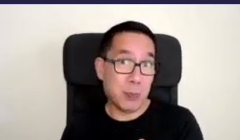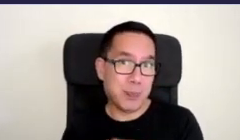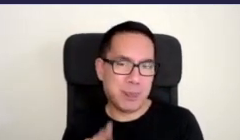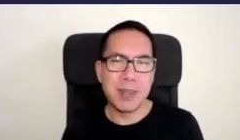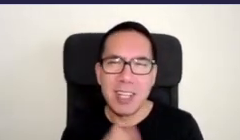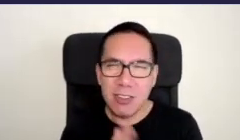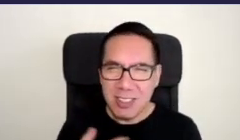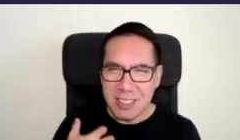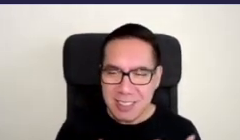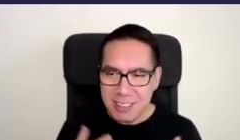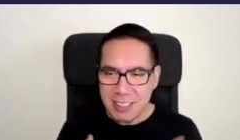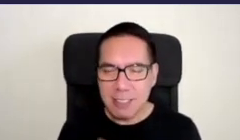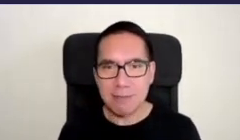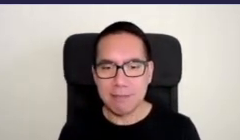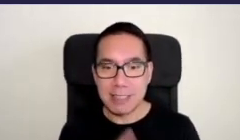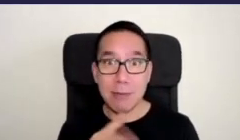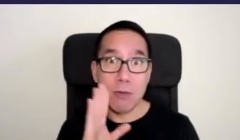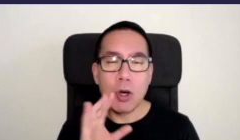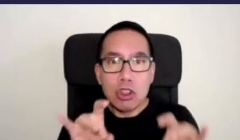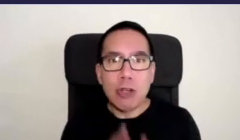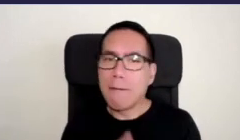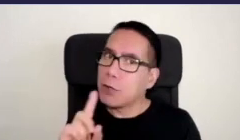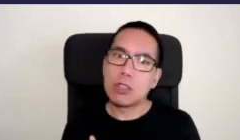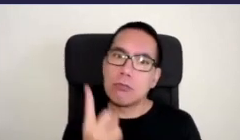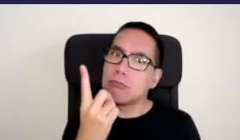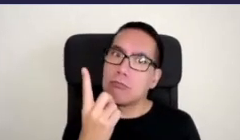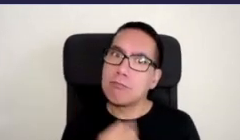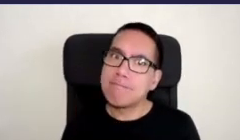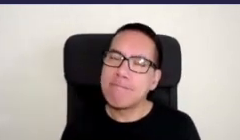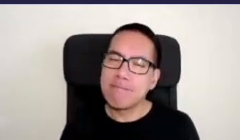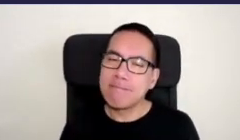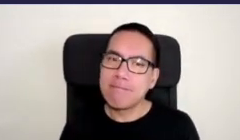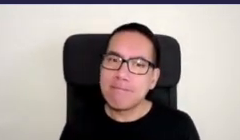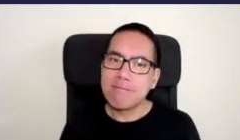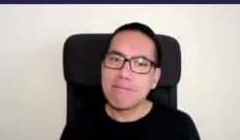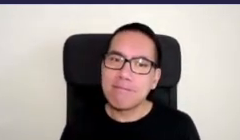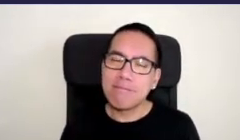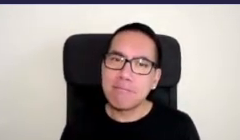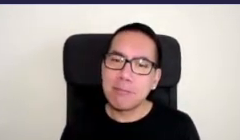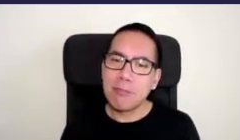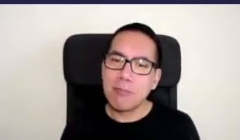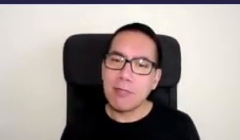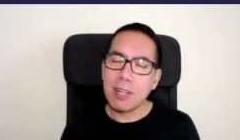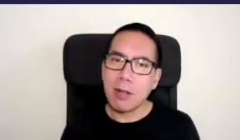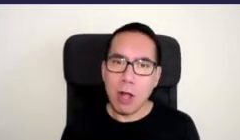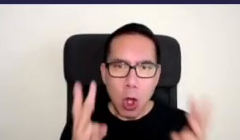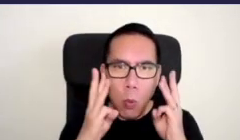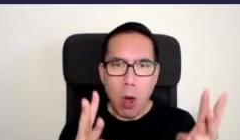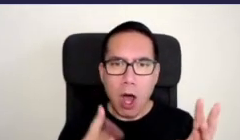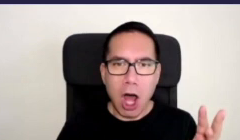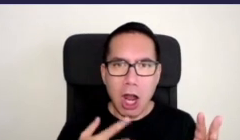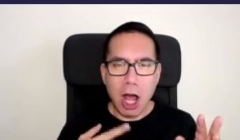exciting and as I said it's an Australian first and we're looking to the wildlife corridor is for